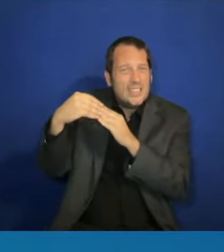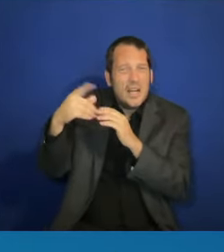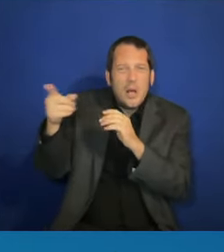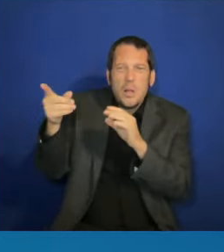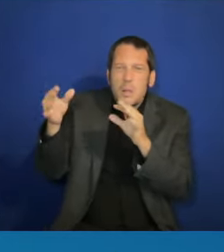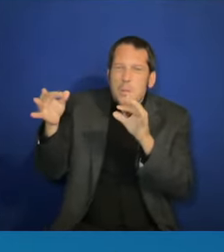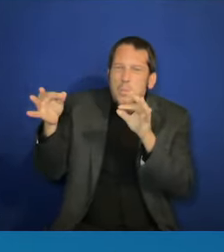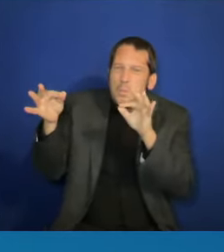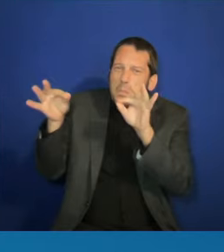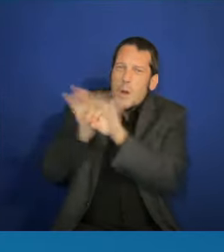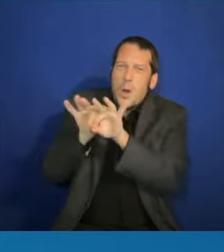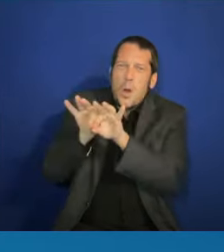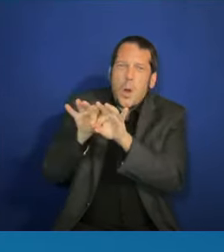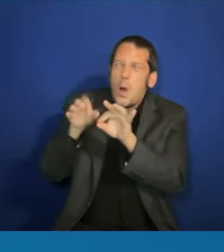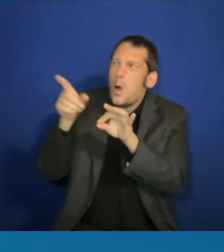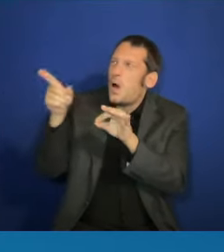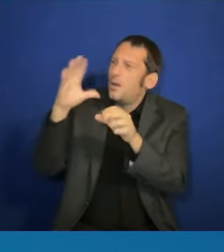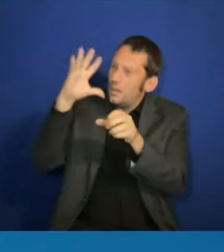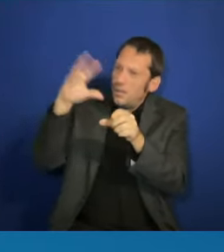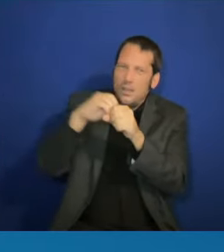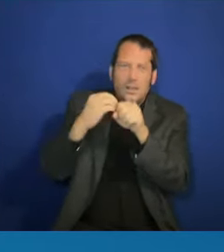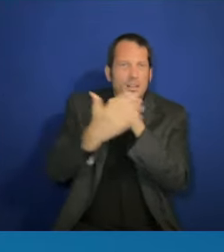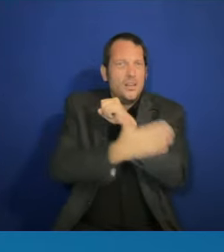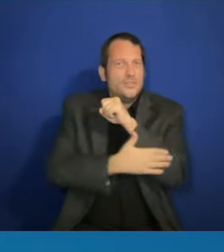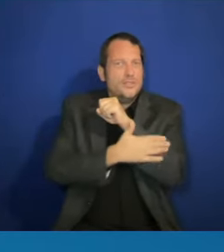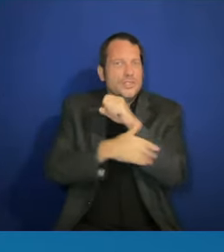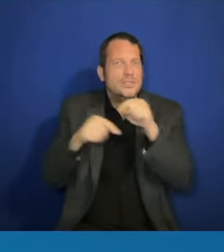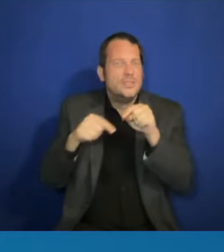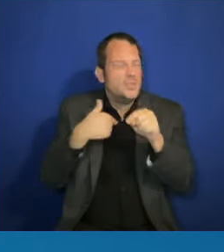for the way you use your artistry and your voice.